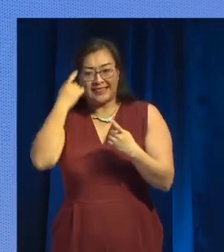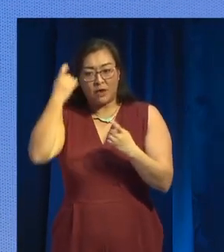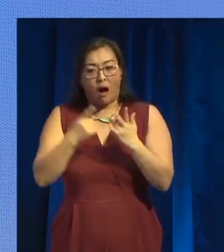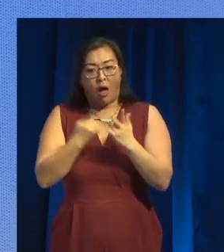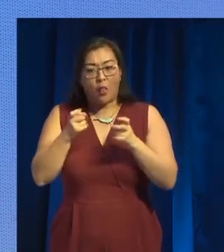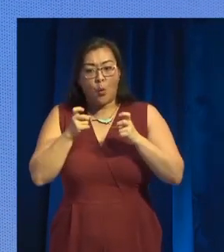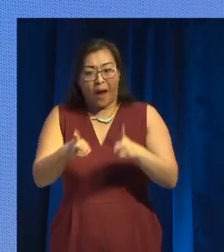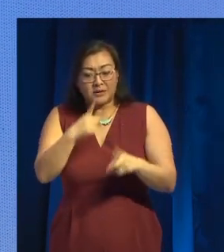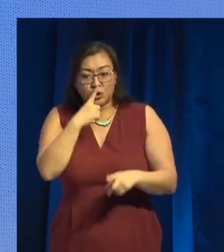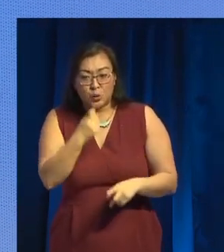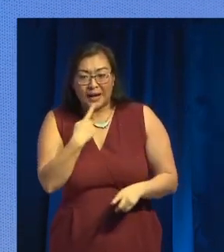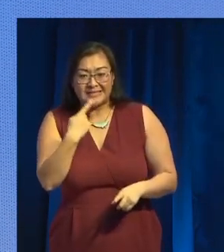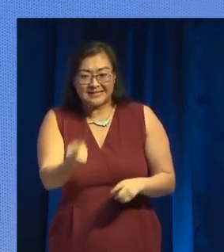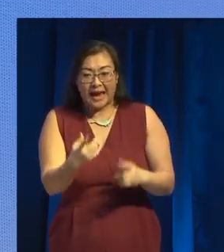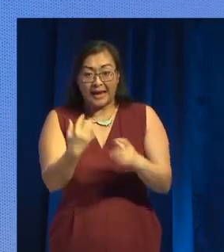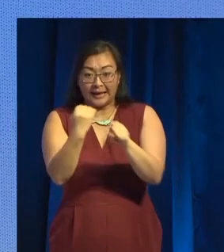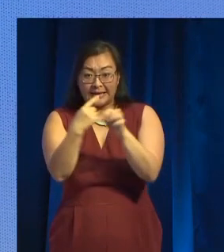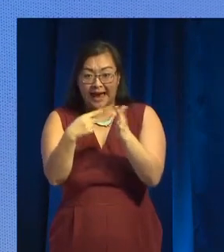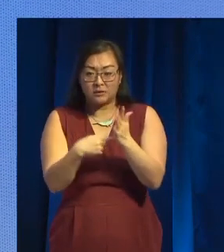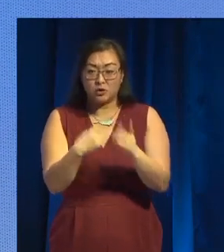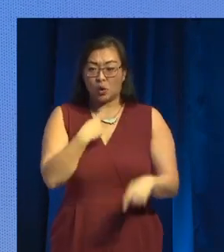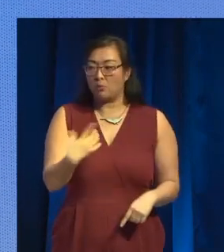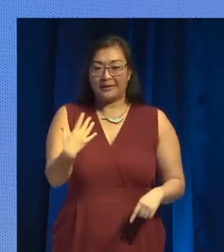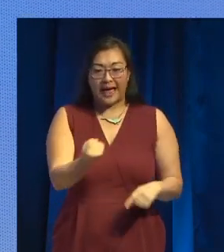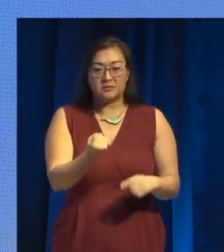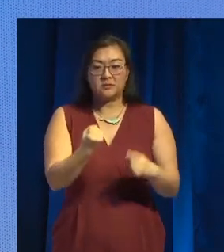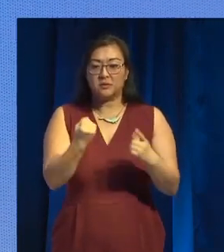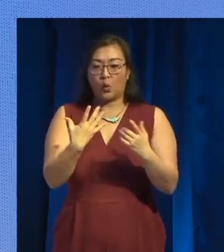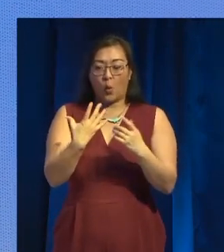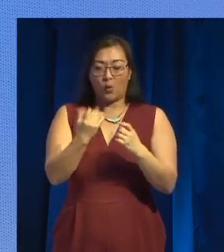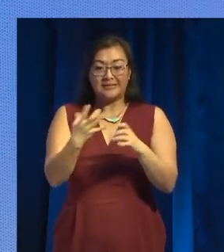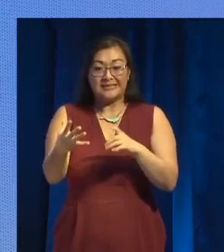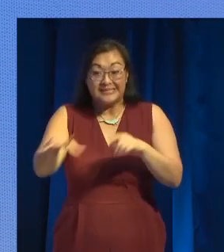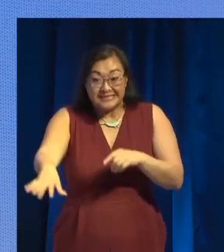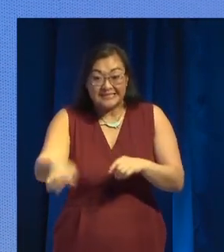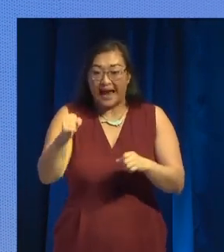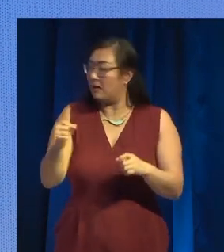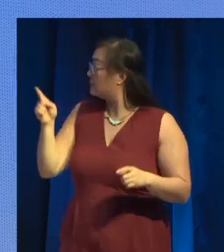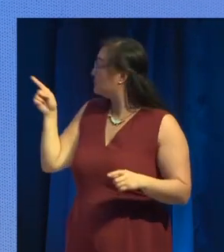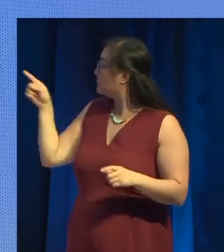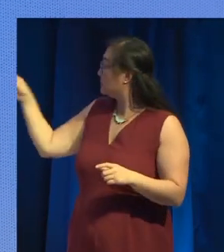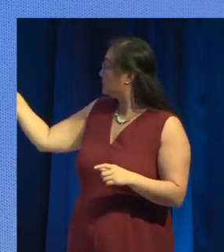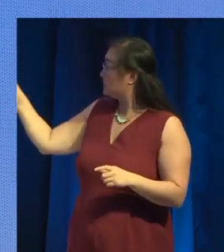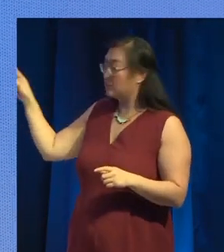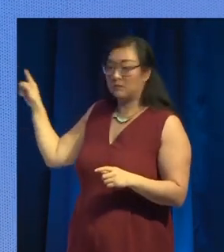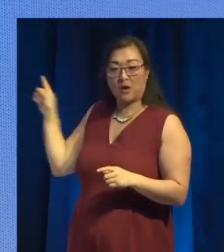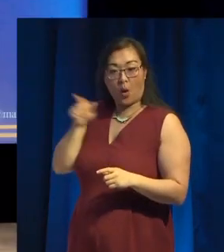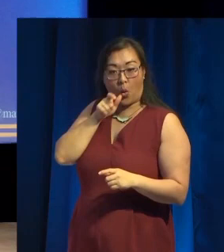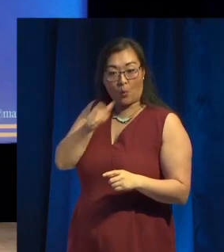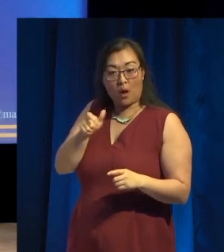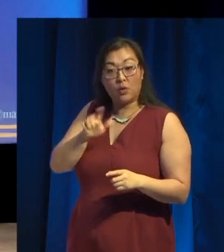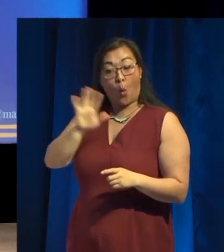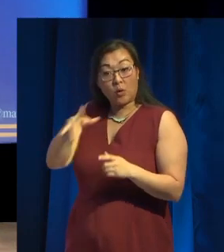an axe, pick up a axe. Every variation of get up, pick, take has to be put in one little section.